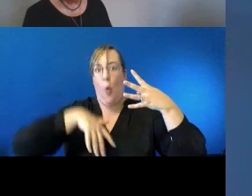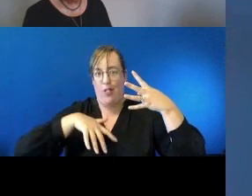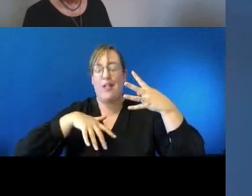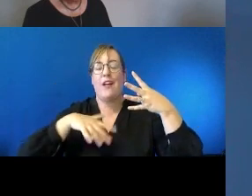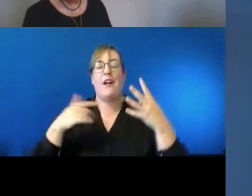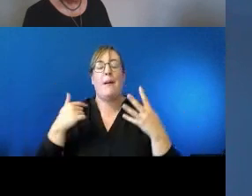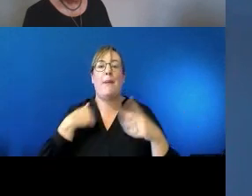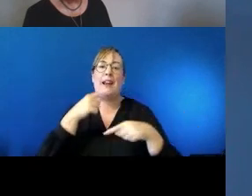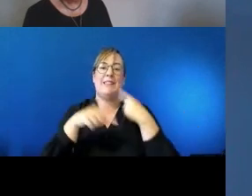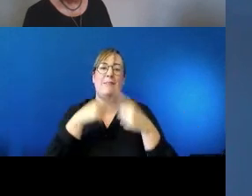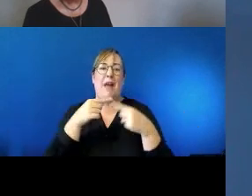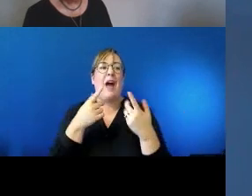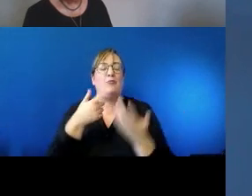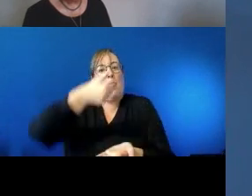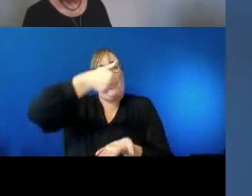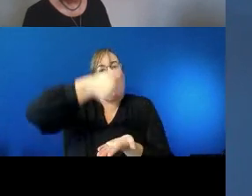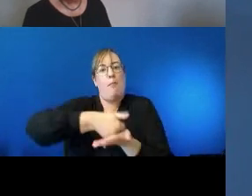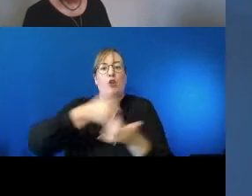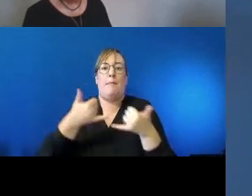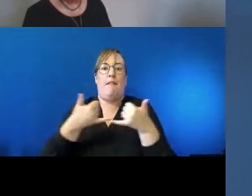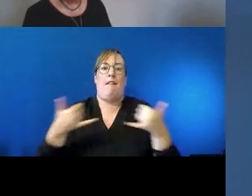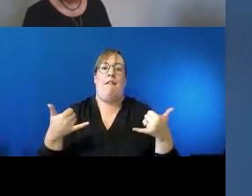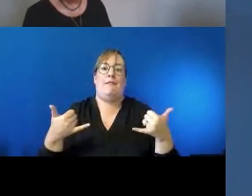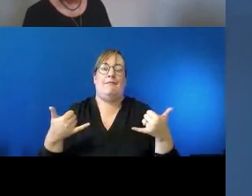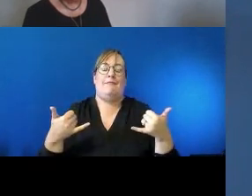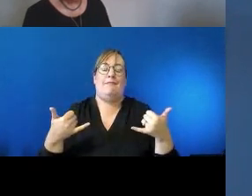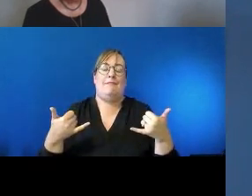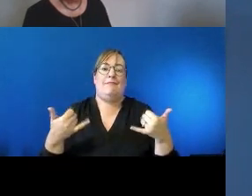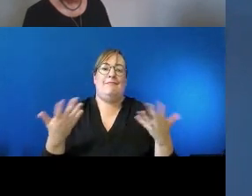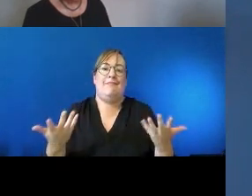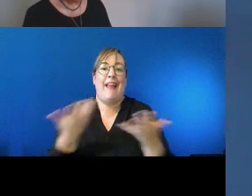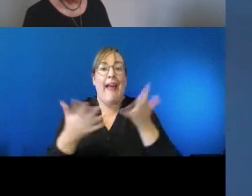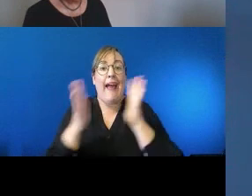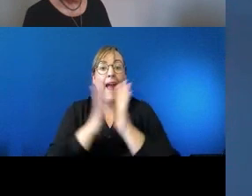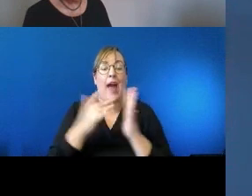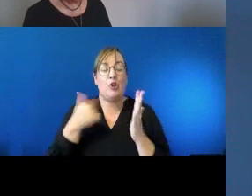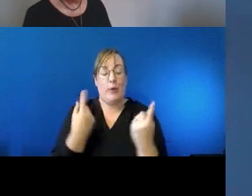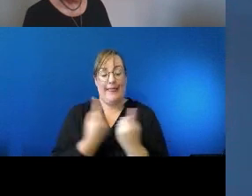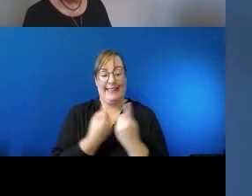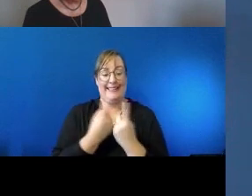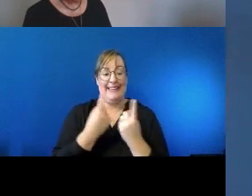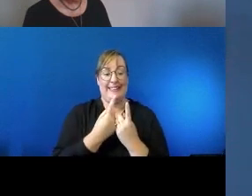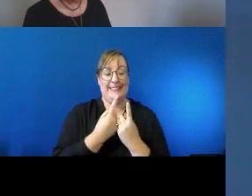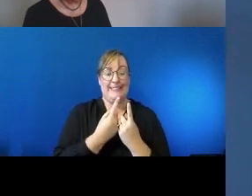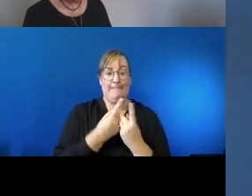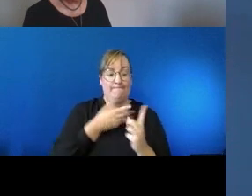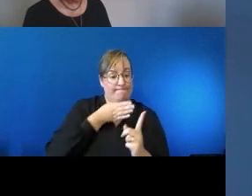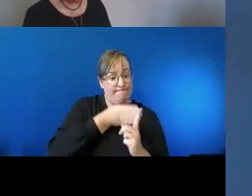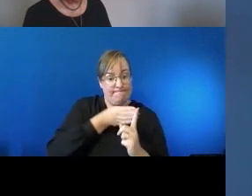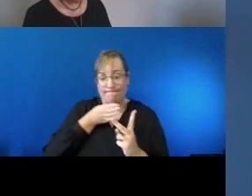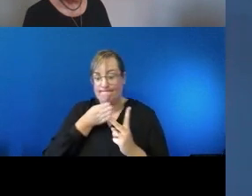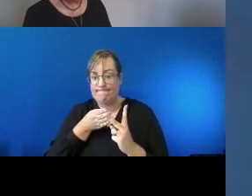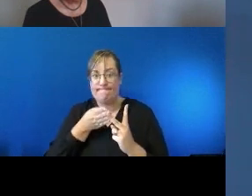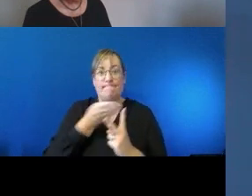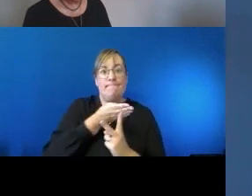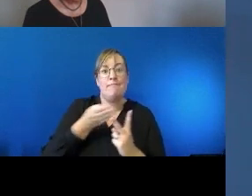lines which you have to try and draw together uh how do these things interact with each other what's the impact upon our climate